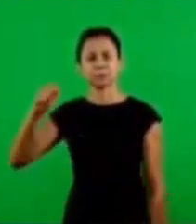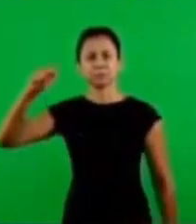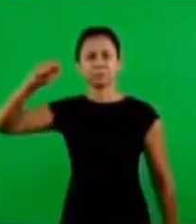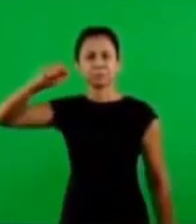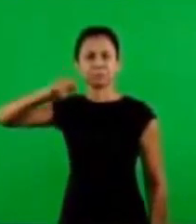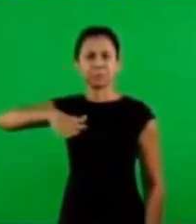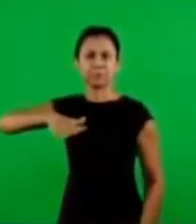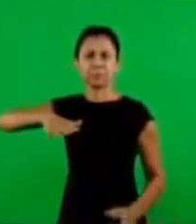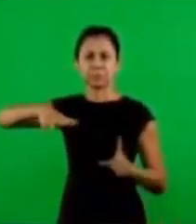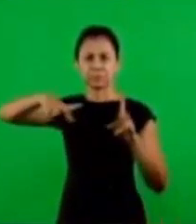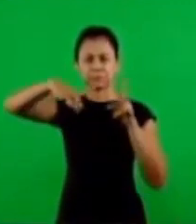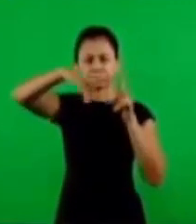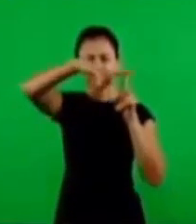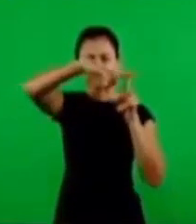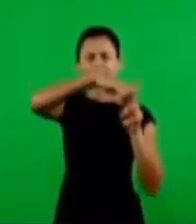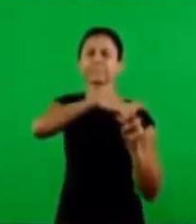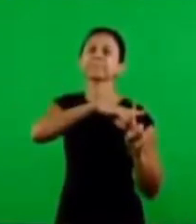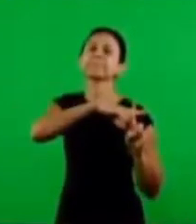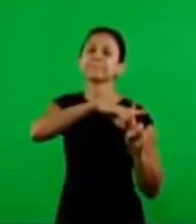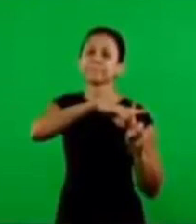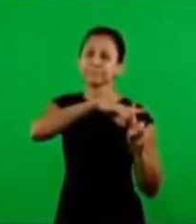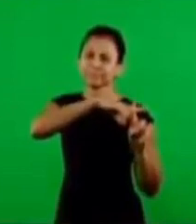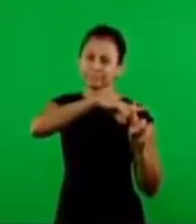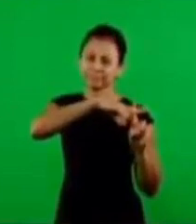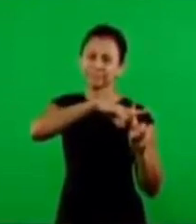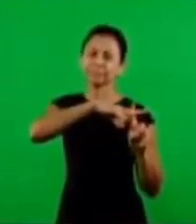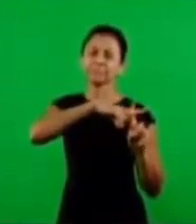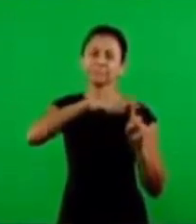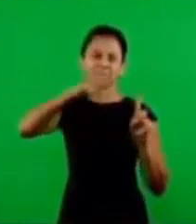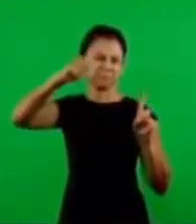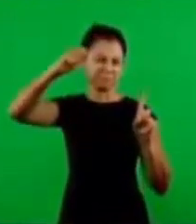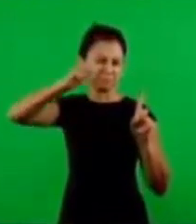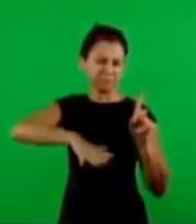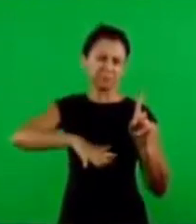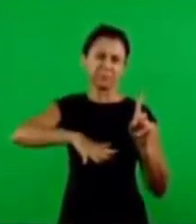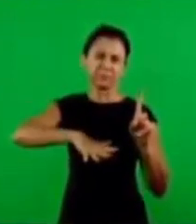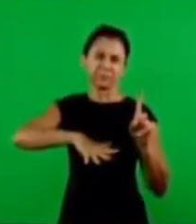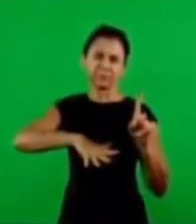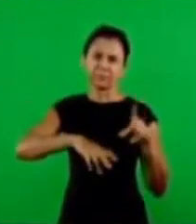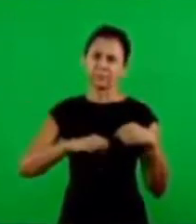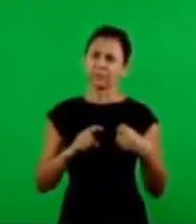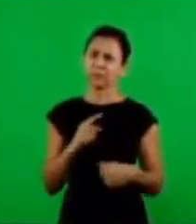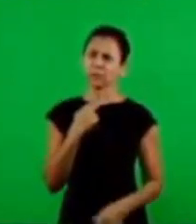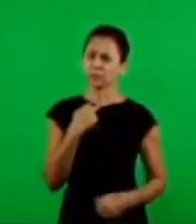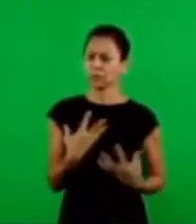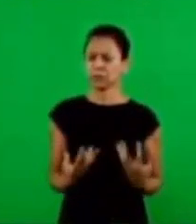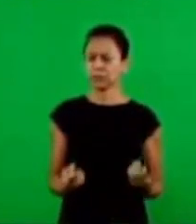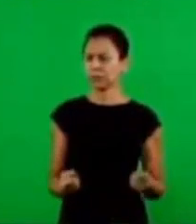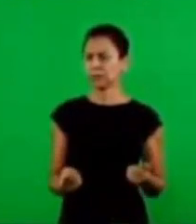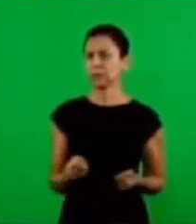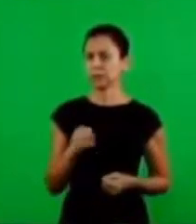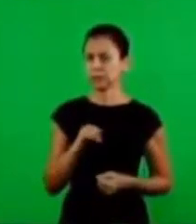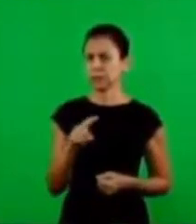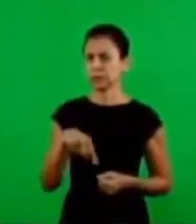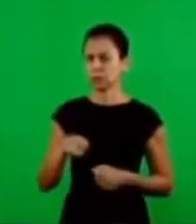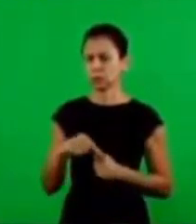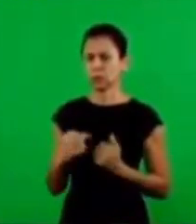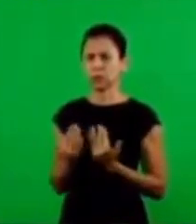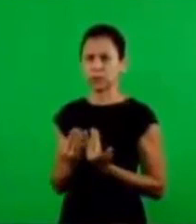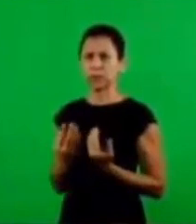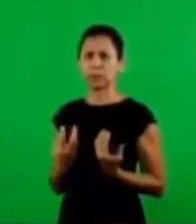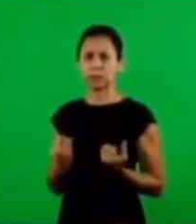was to remove the worth of the sacrifice of the Lord Jesus. If we continue doing this and allowing this in the Christianity,